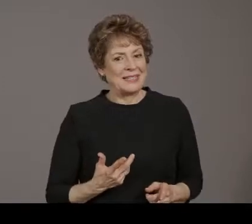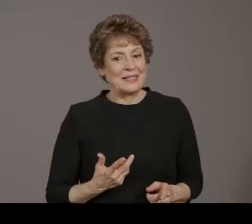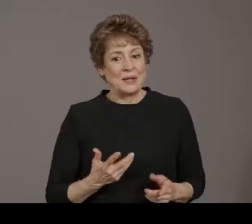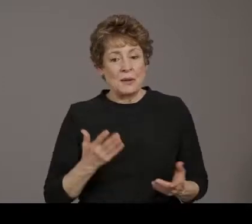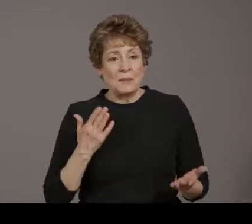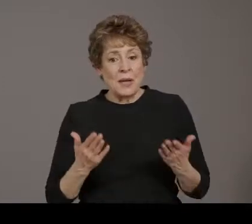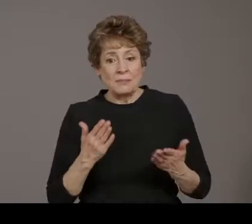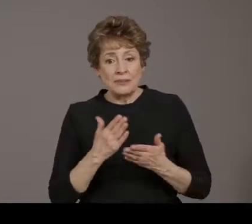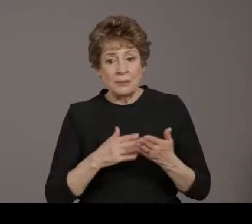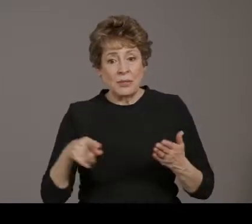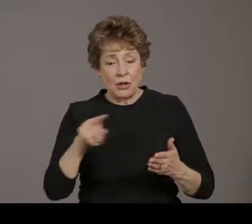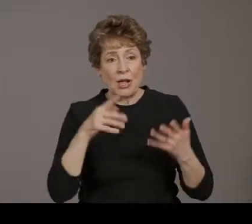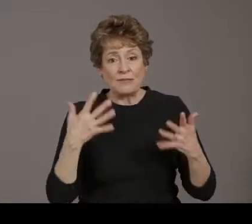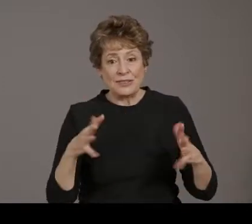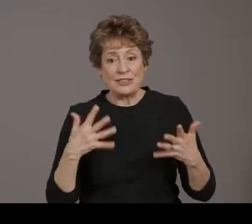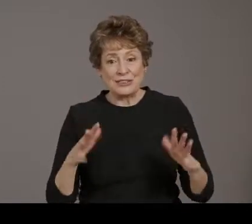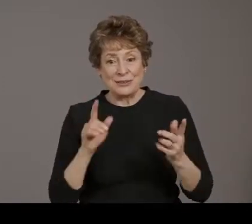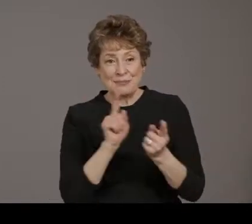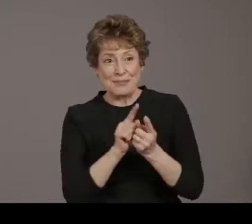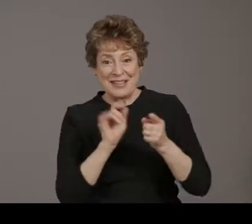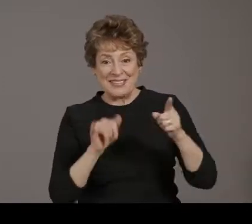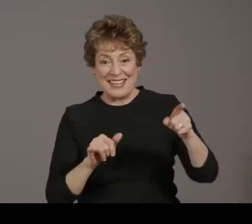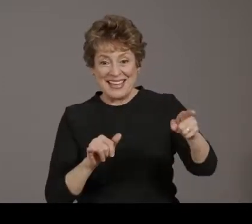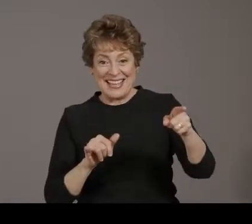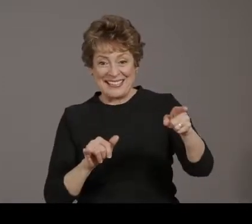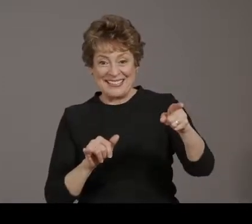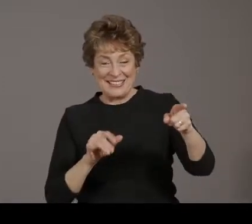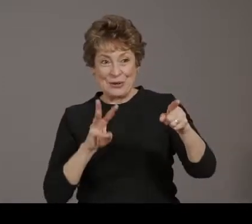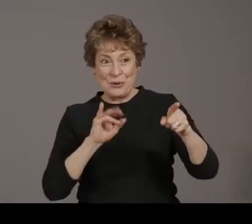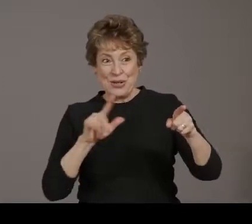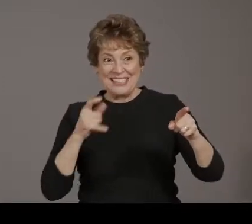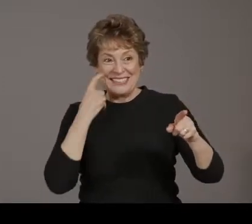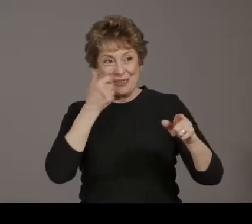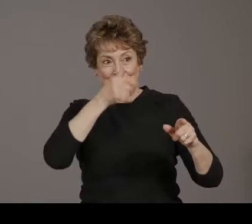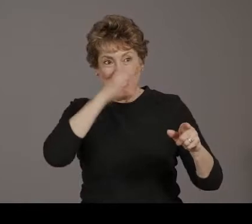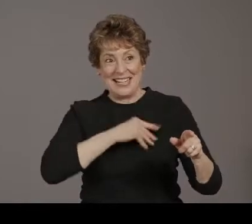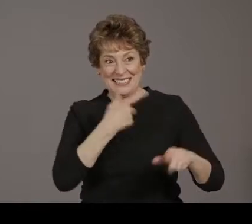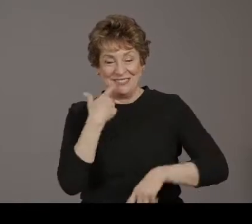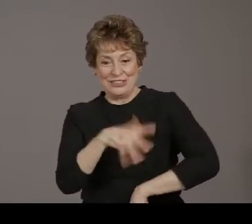getting vaccinated. All right. Do we have Corey?